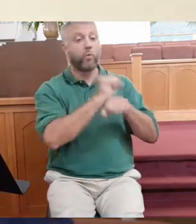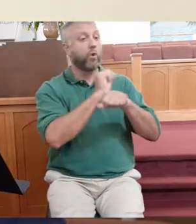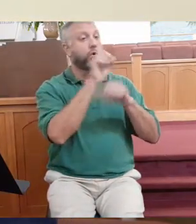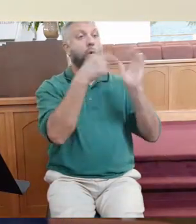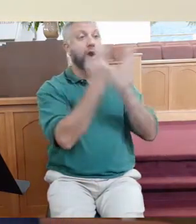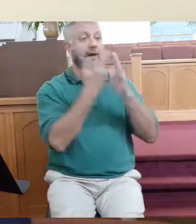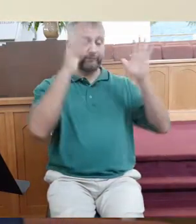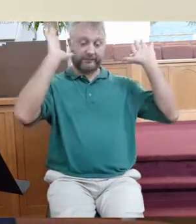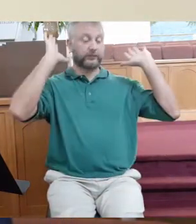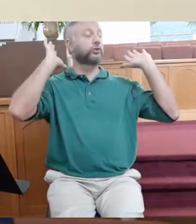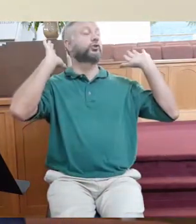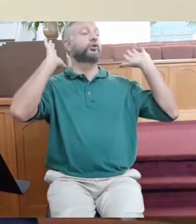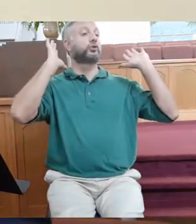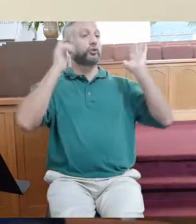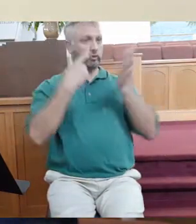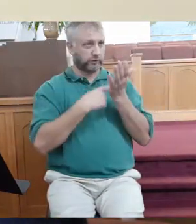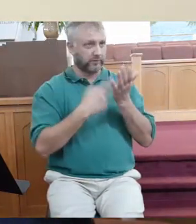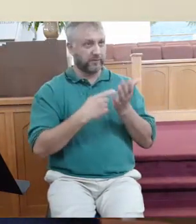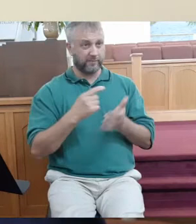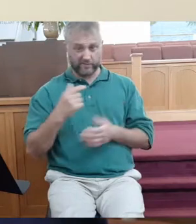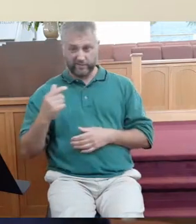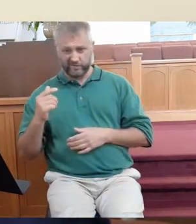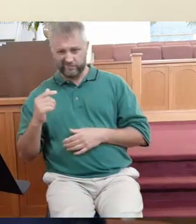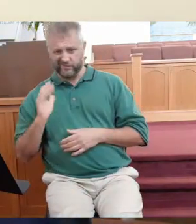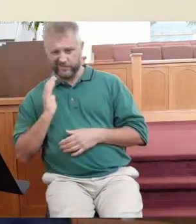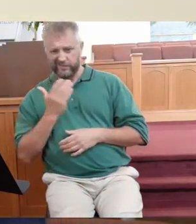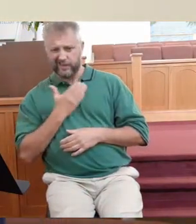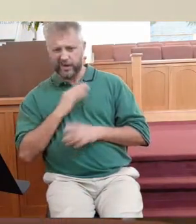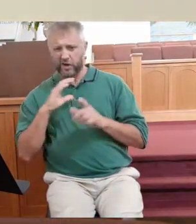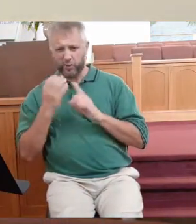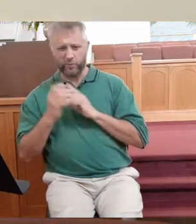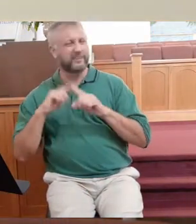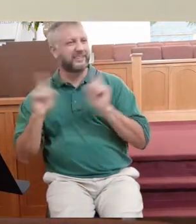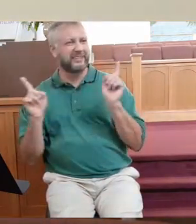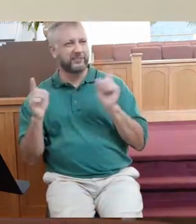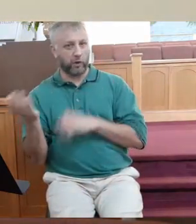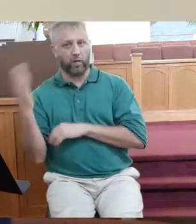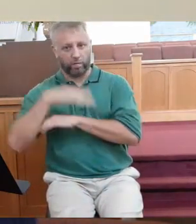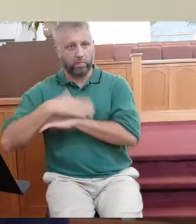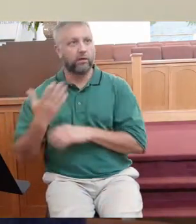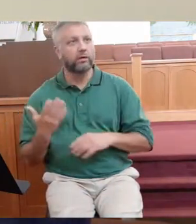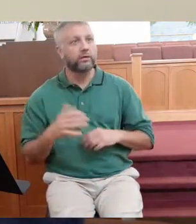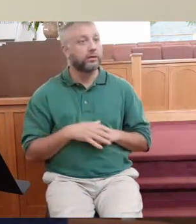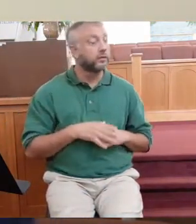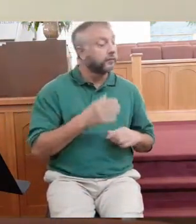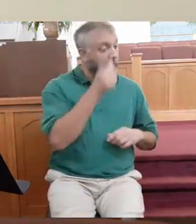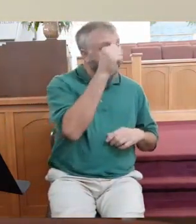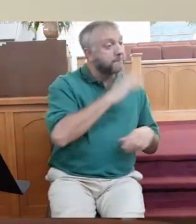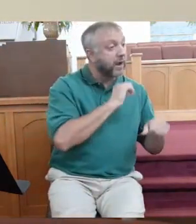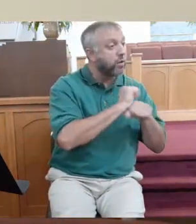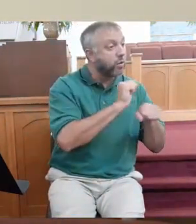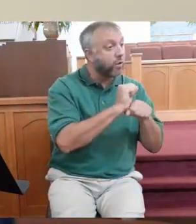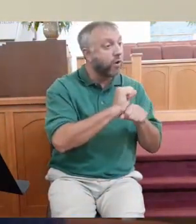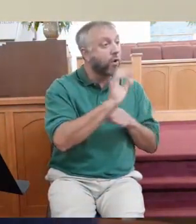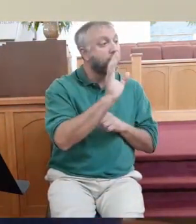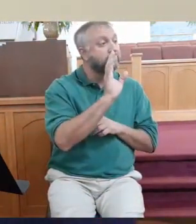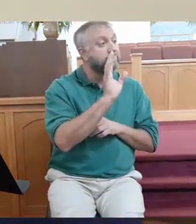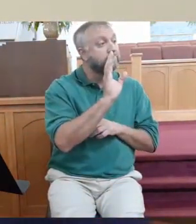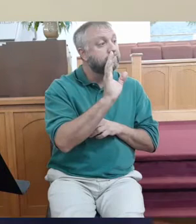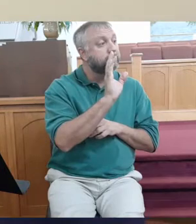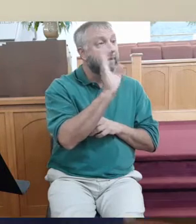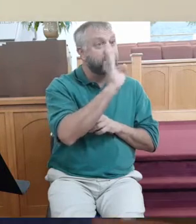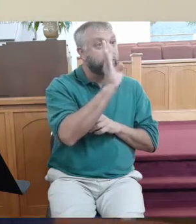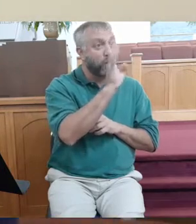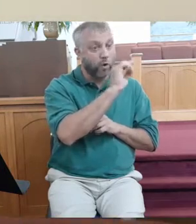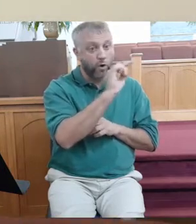and go home. That's pretty uncommon in our culture, right? And there's definitely not in our culture a man who comes to work at four o'clock